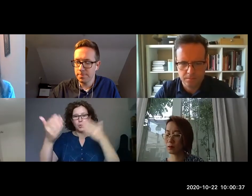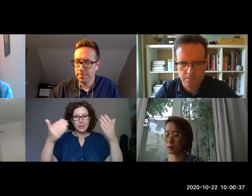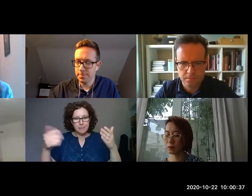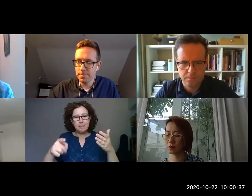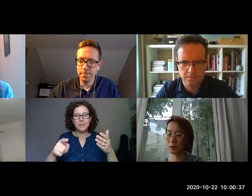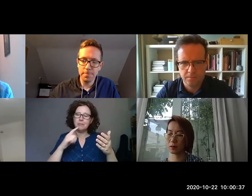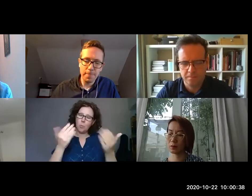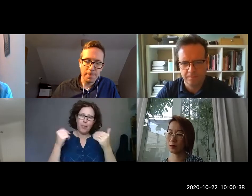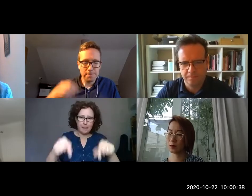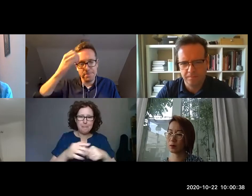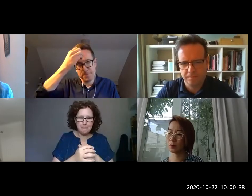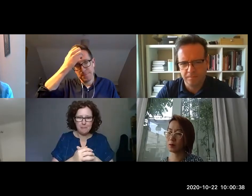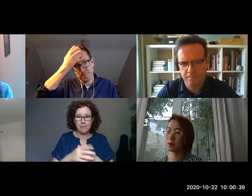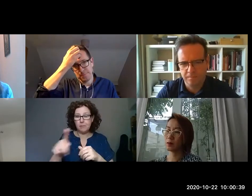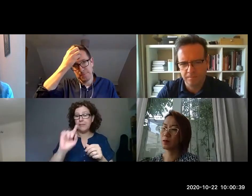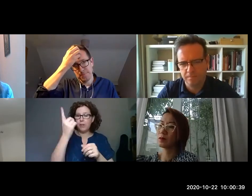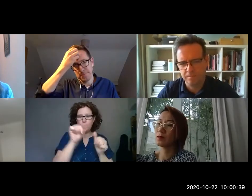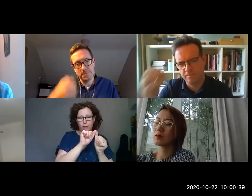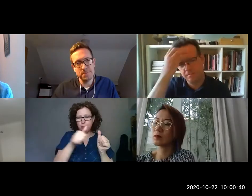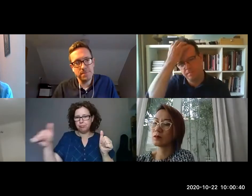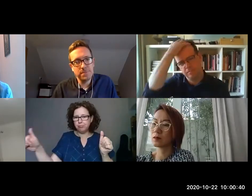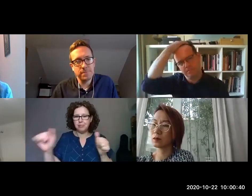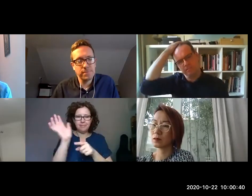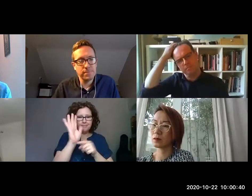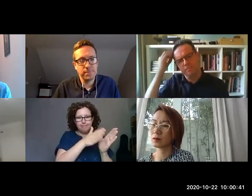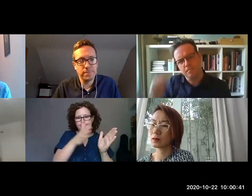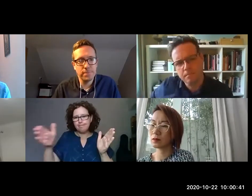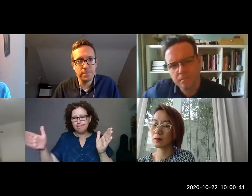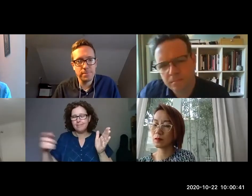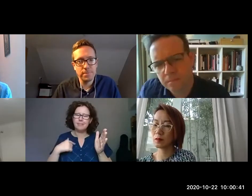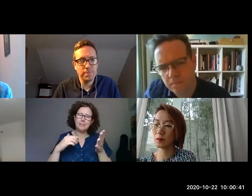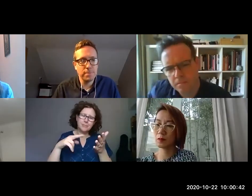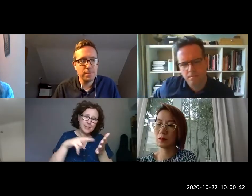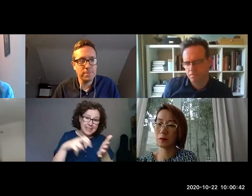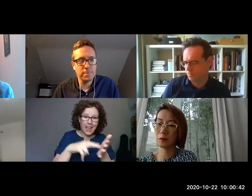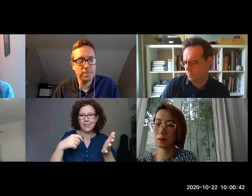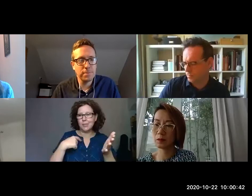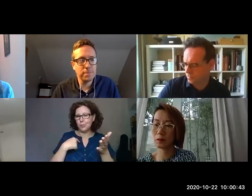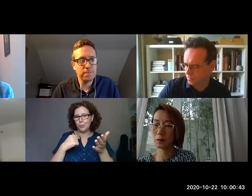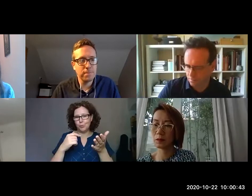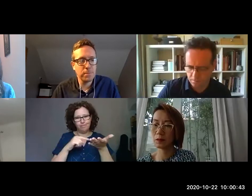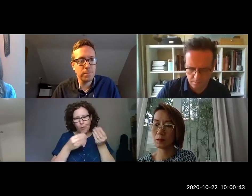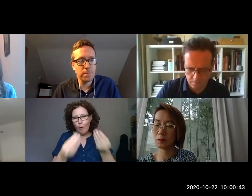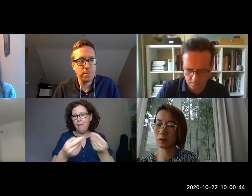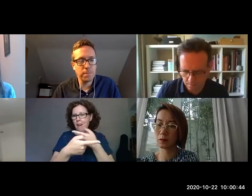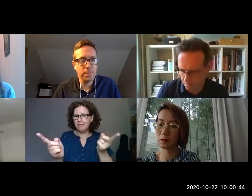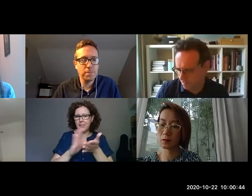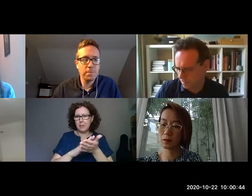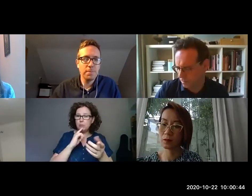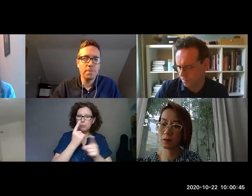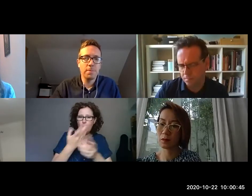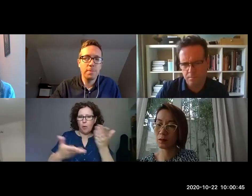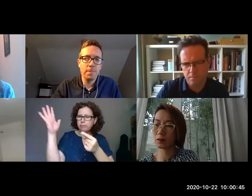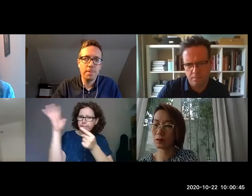We're delighted to bring this series to you to connect and share ideas around key issues now facing our sectors. This is also an opportunity